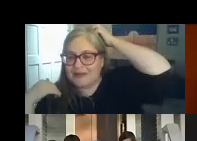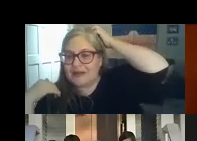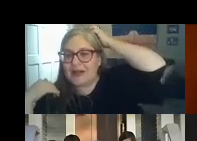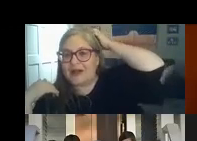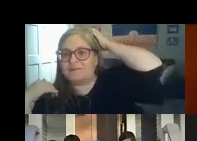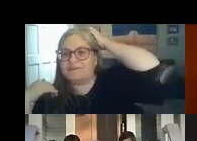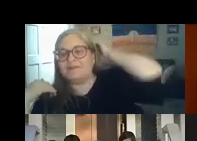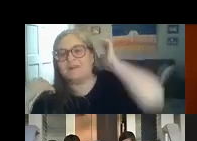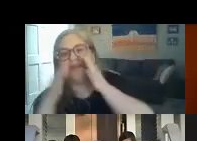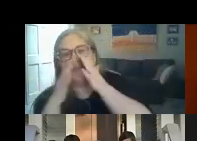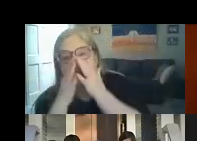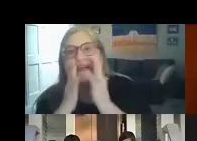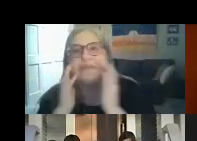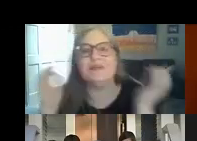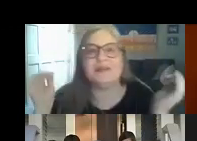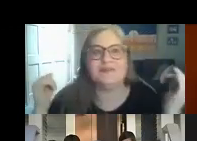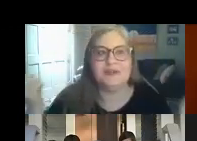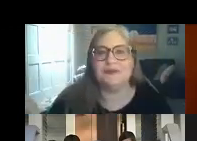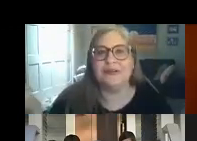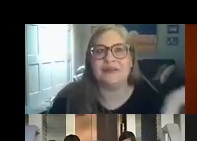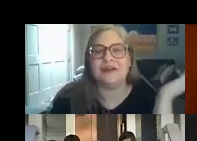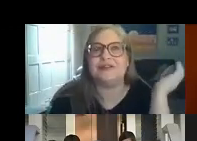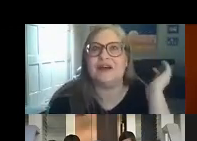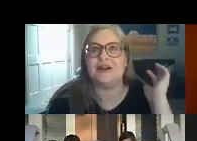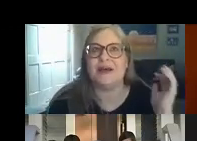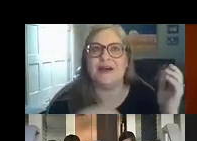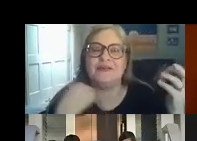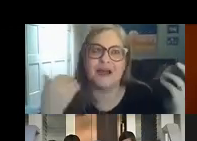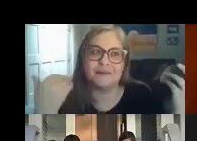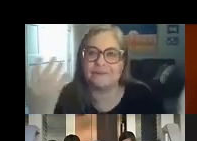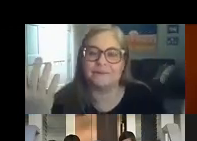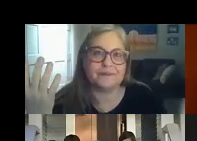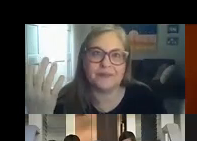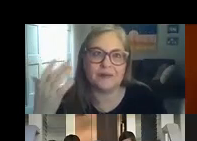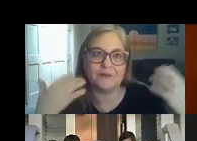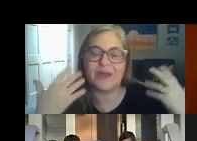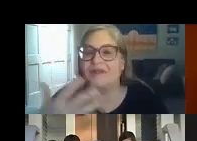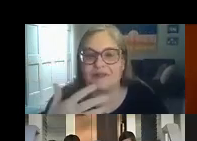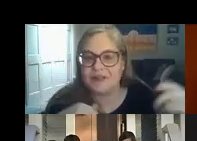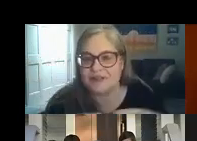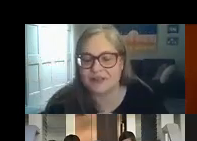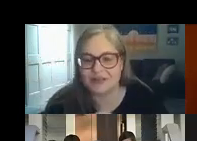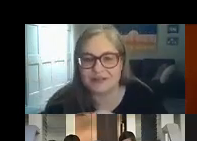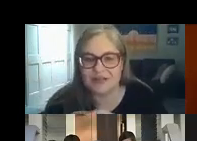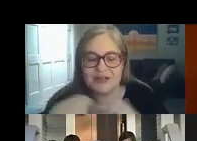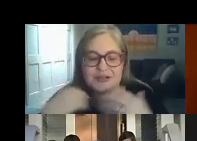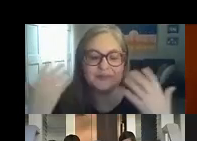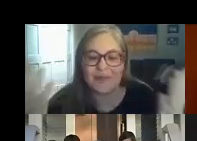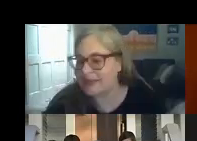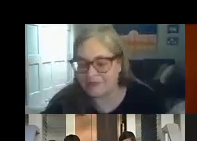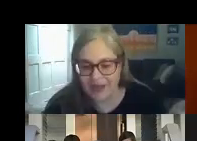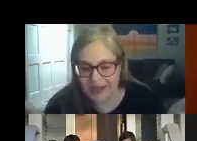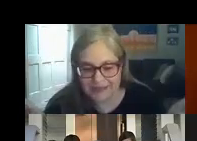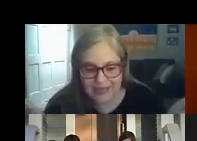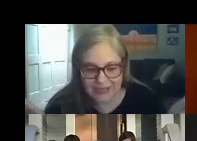um like for example if you're really there to talk about um behavioral concerns you